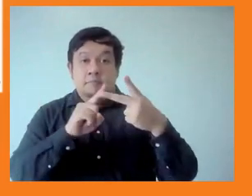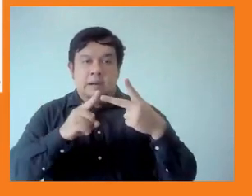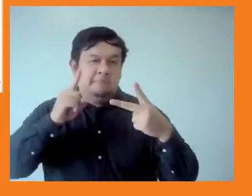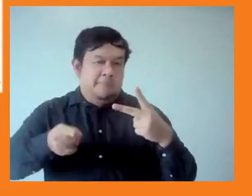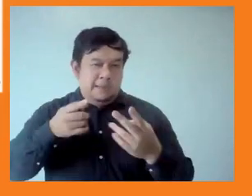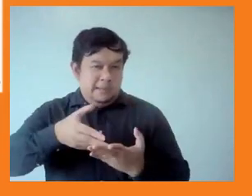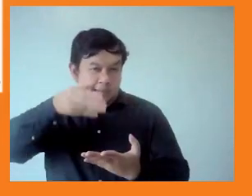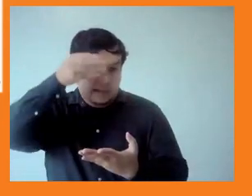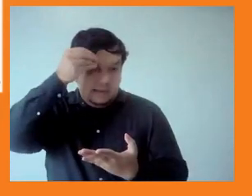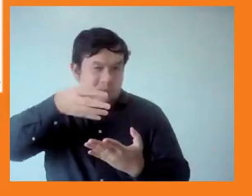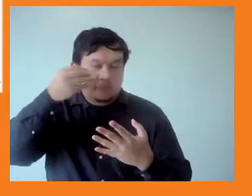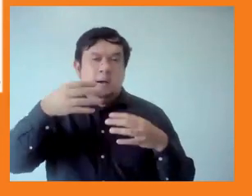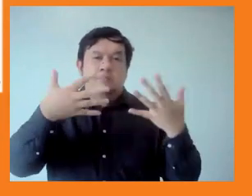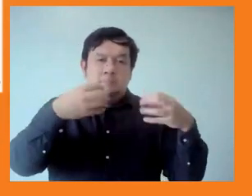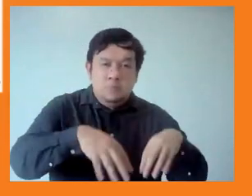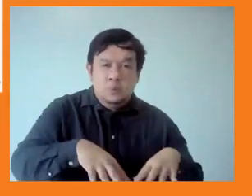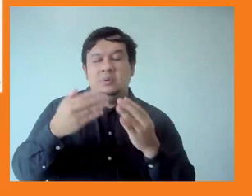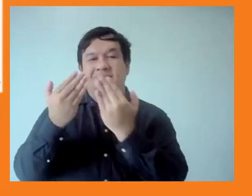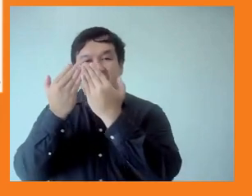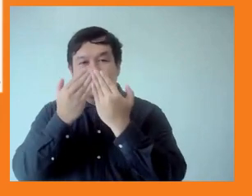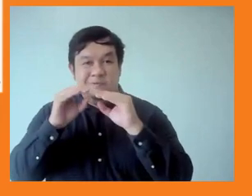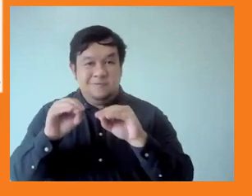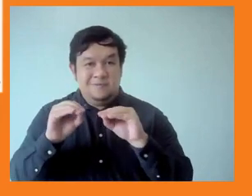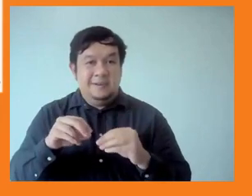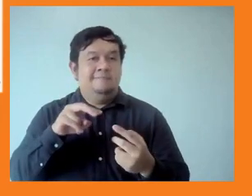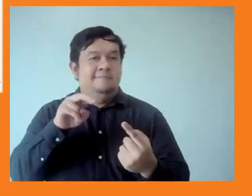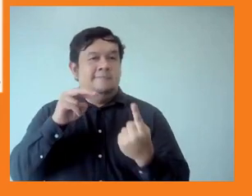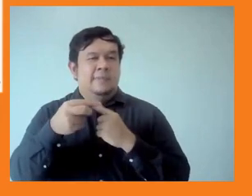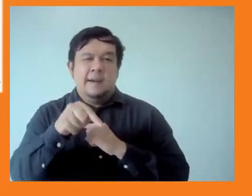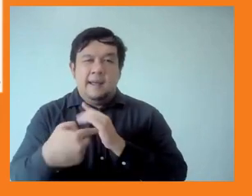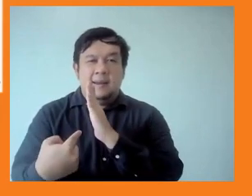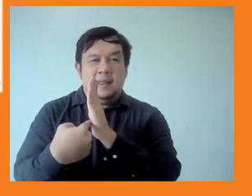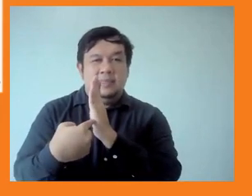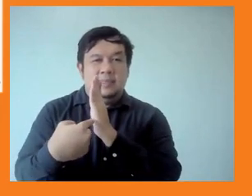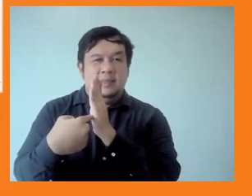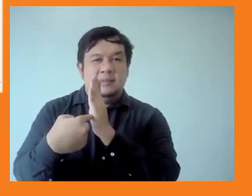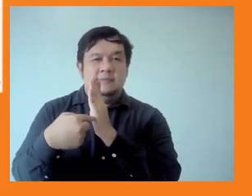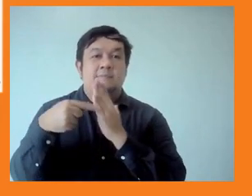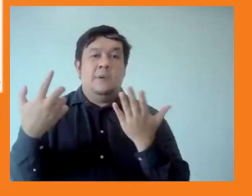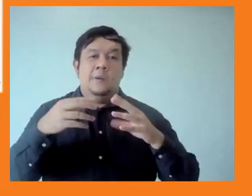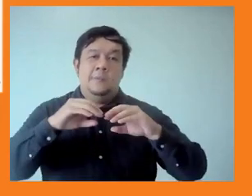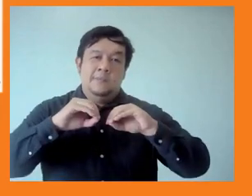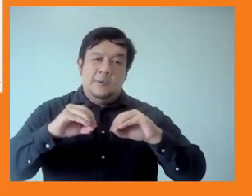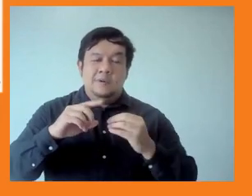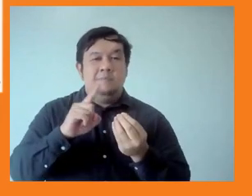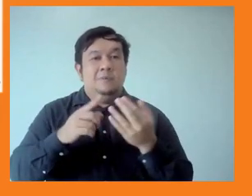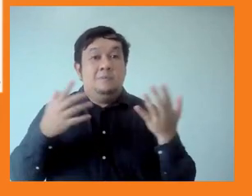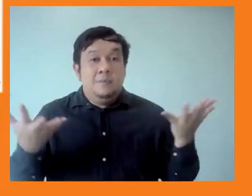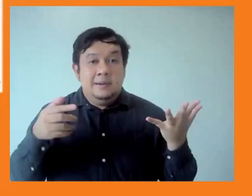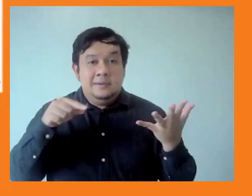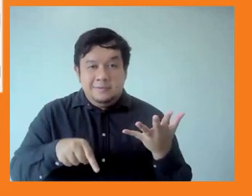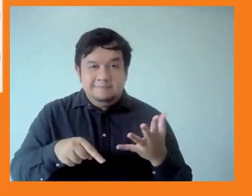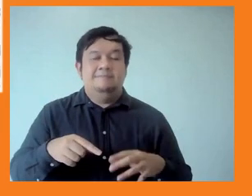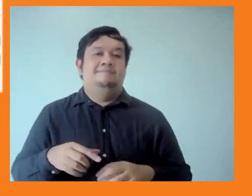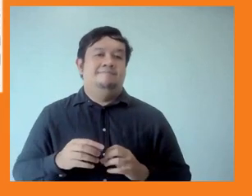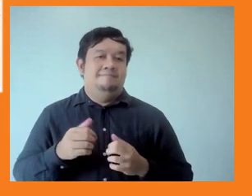promoting inclusive digitalization, and reducing inequality of opportunity. And he outlined all the programs and projects